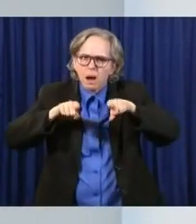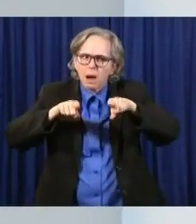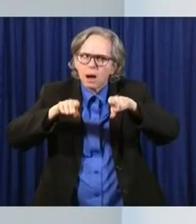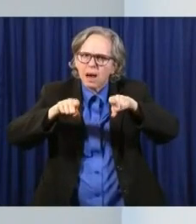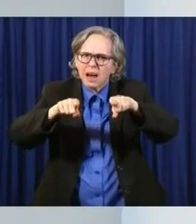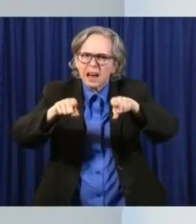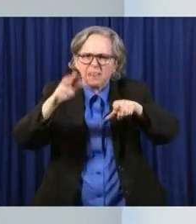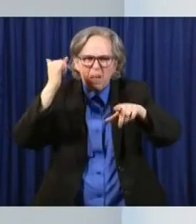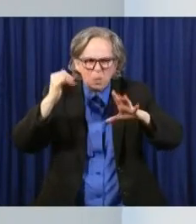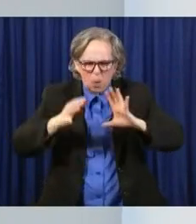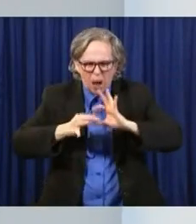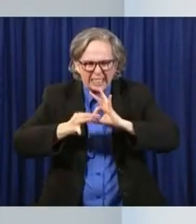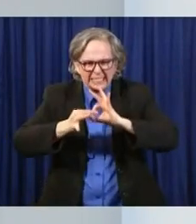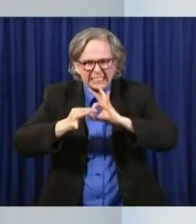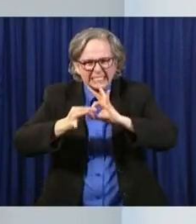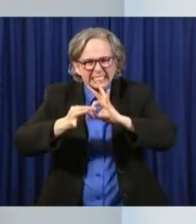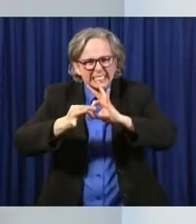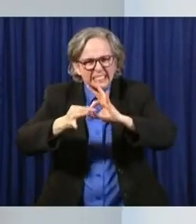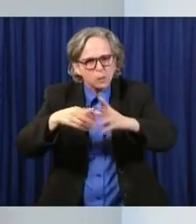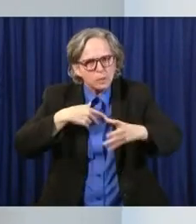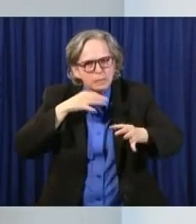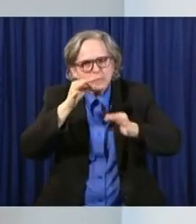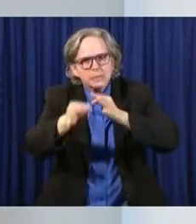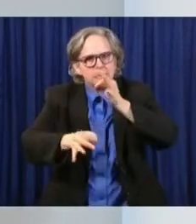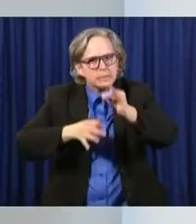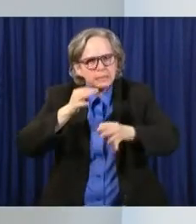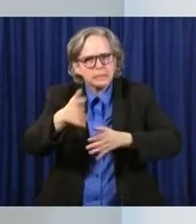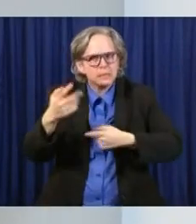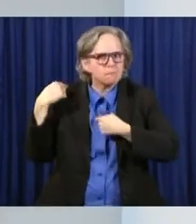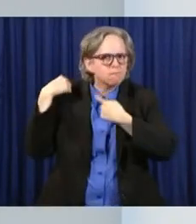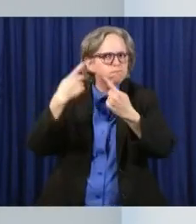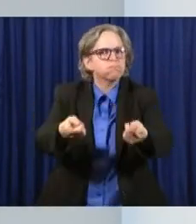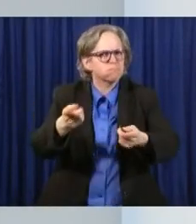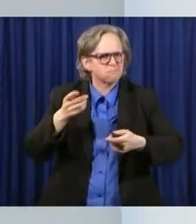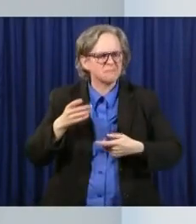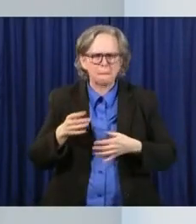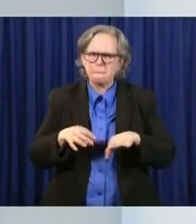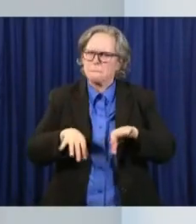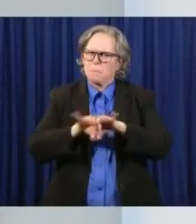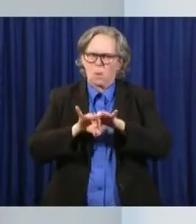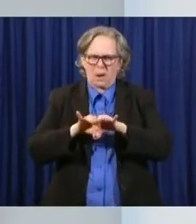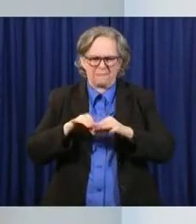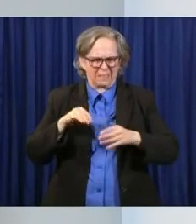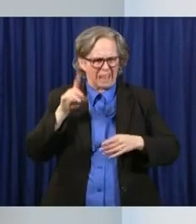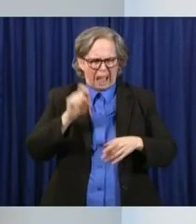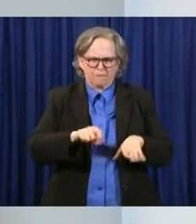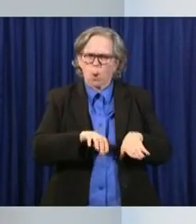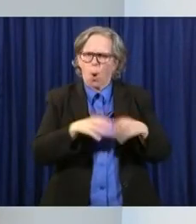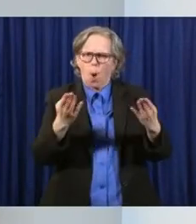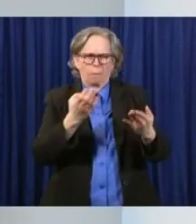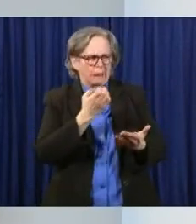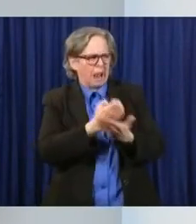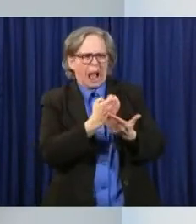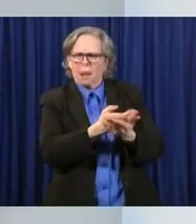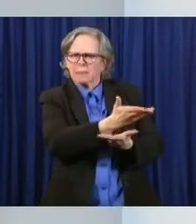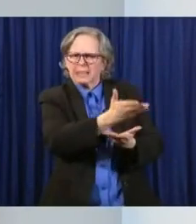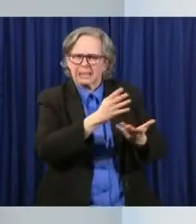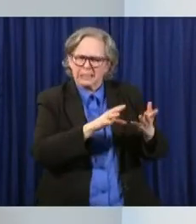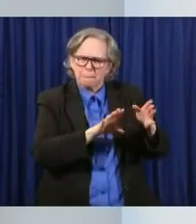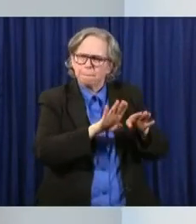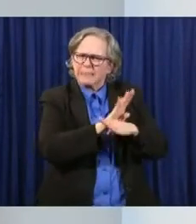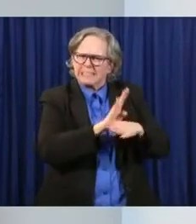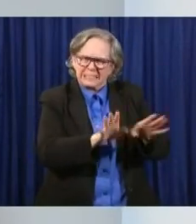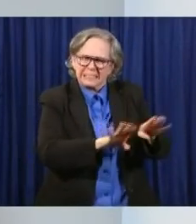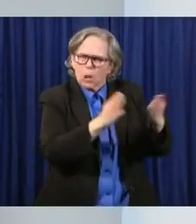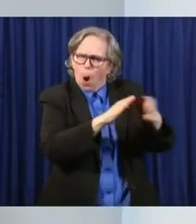the themes that you've heard often. Because we know that we have to get the economy moving so